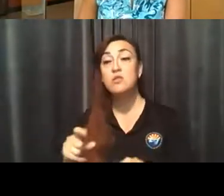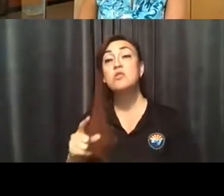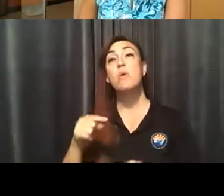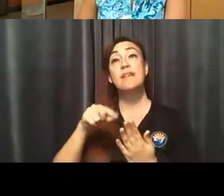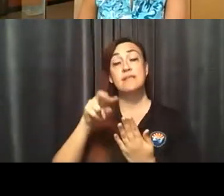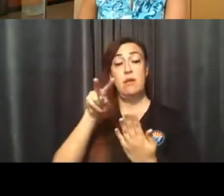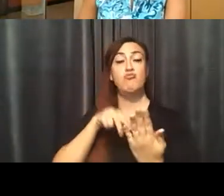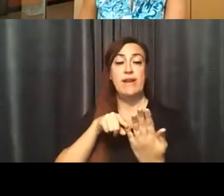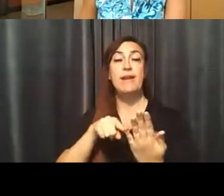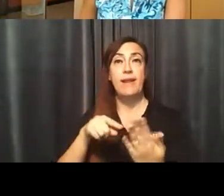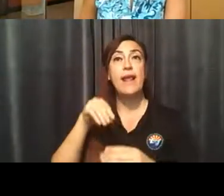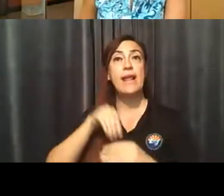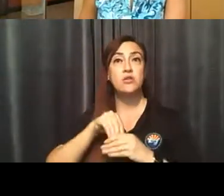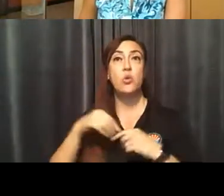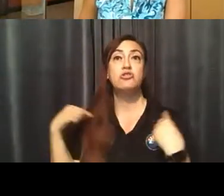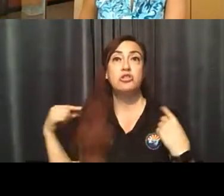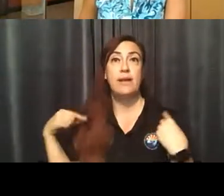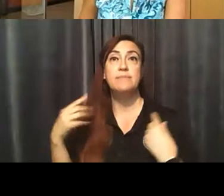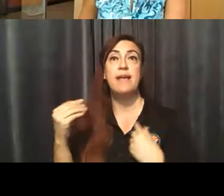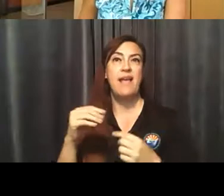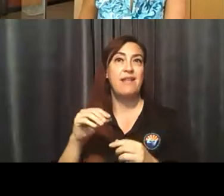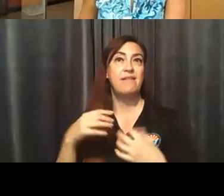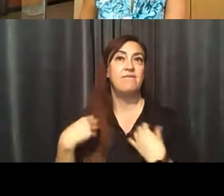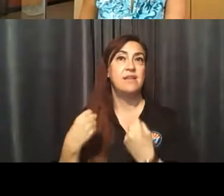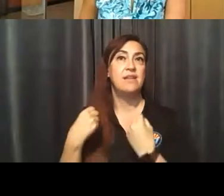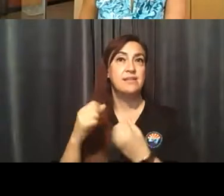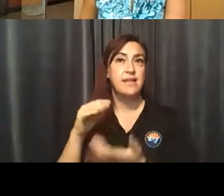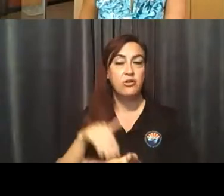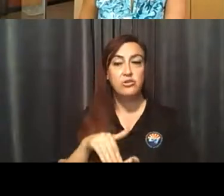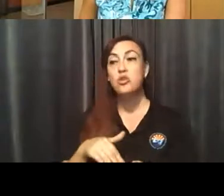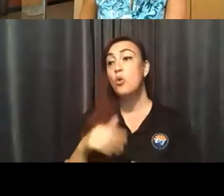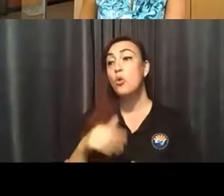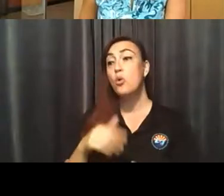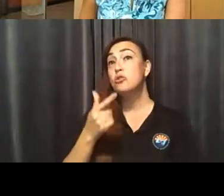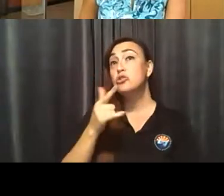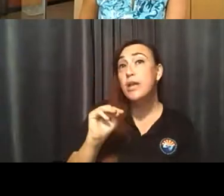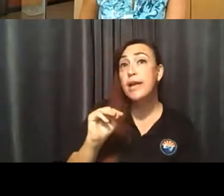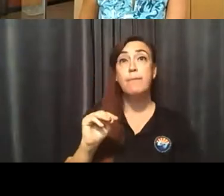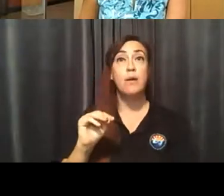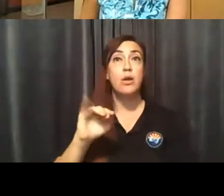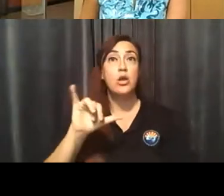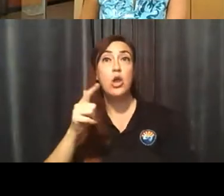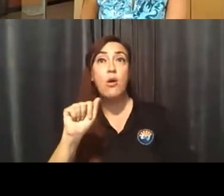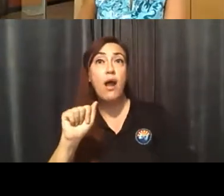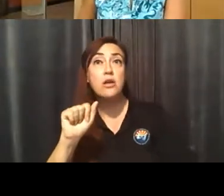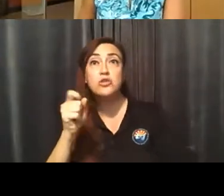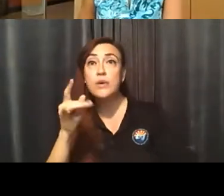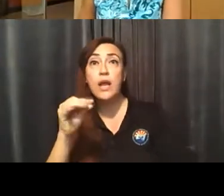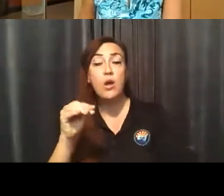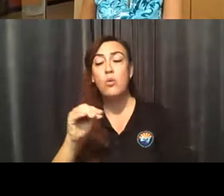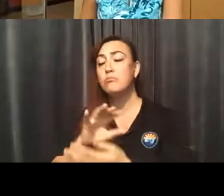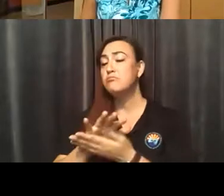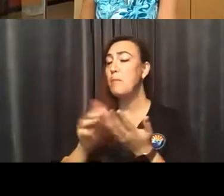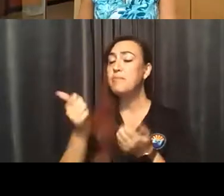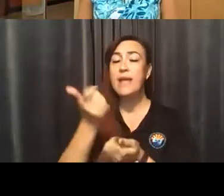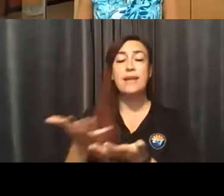So that's all of you out there that have a gym, a yoga studio, anything that would qualify as